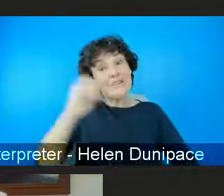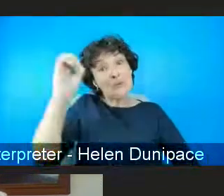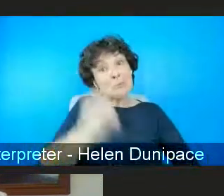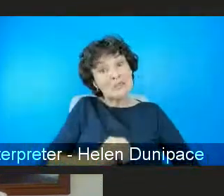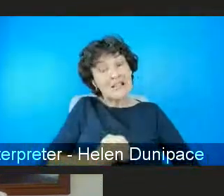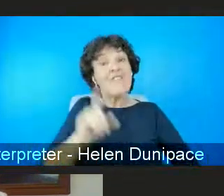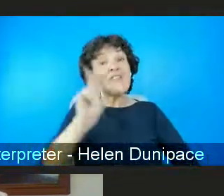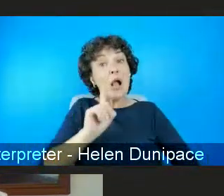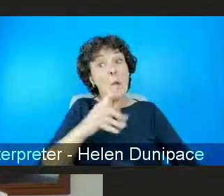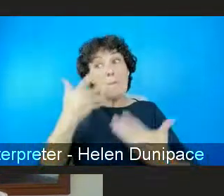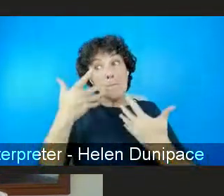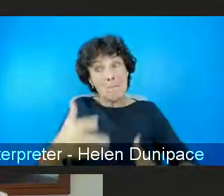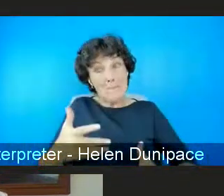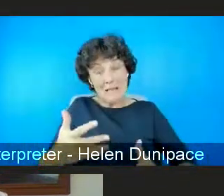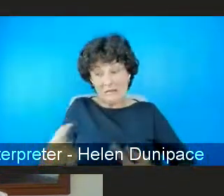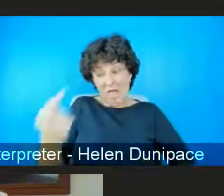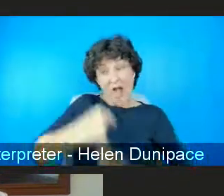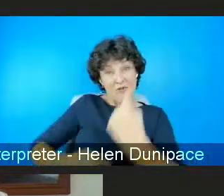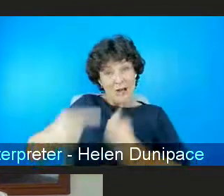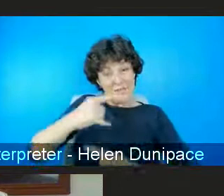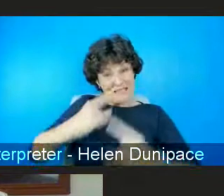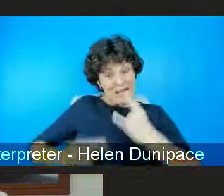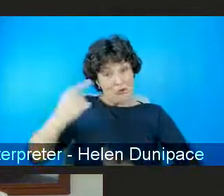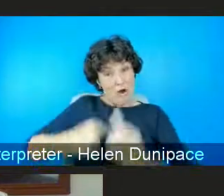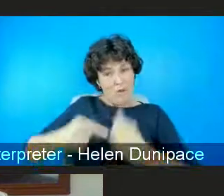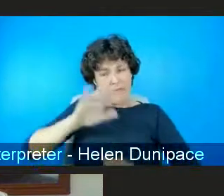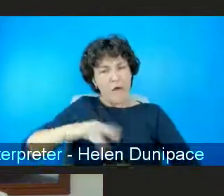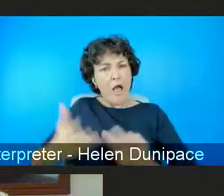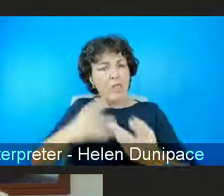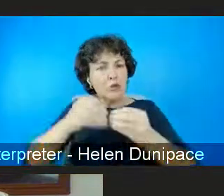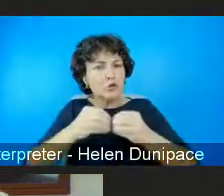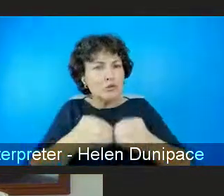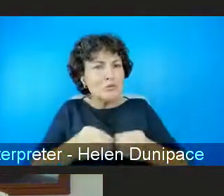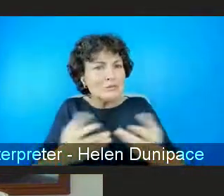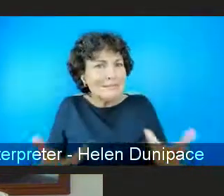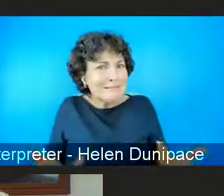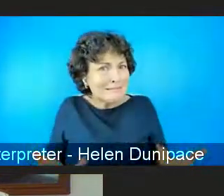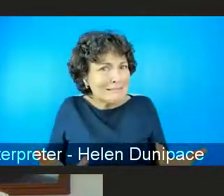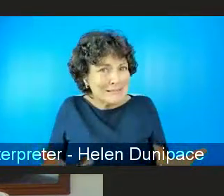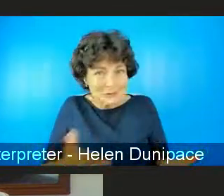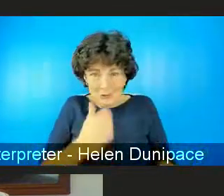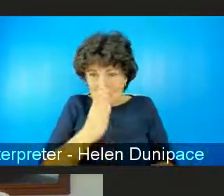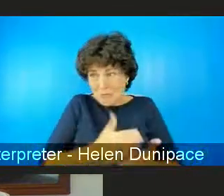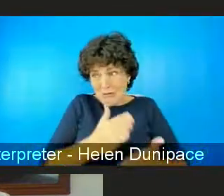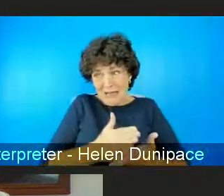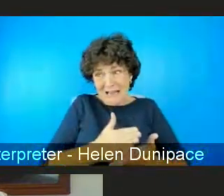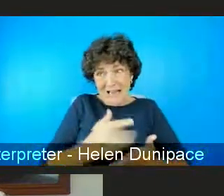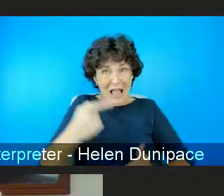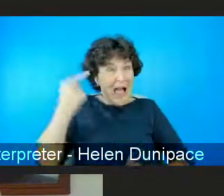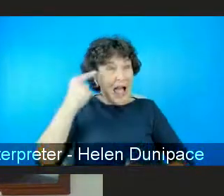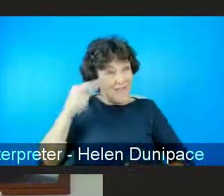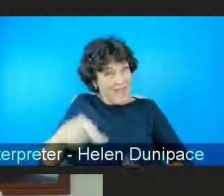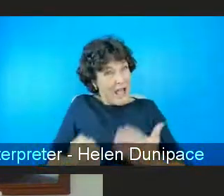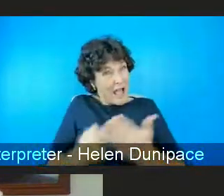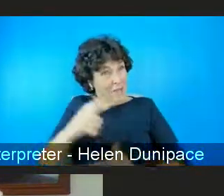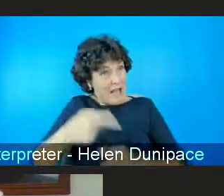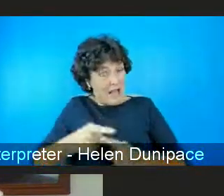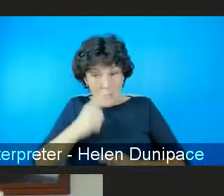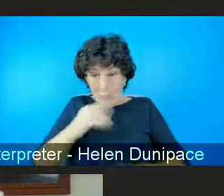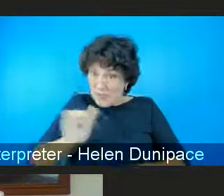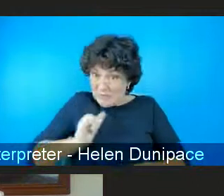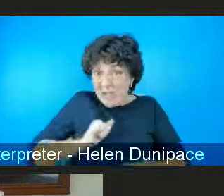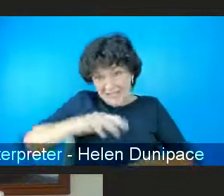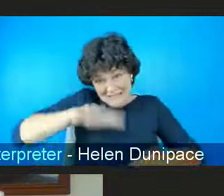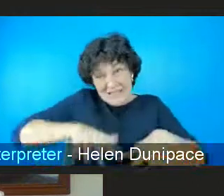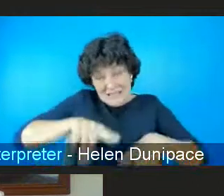school from another student. there's nothing to say that the scale of the issue is is any no less in Scotland so the question is